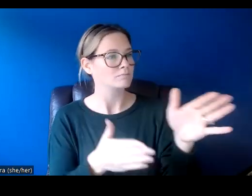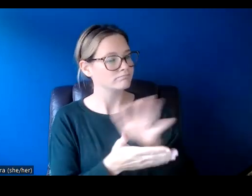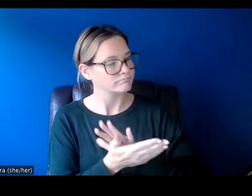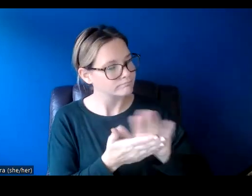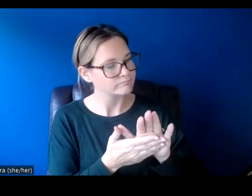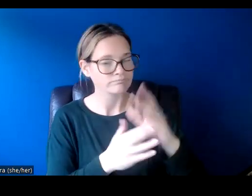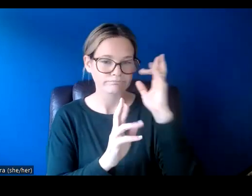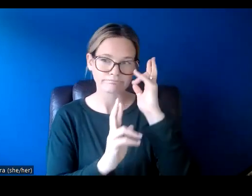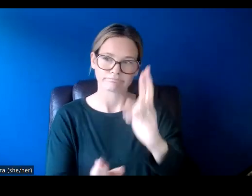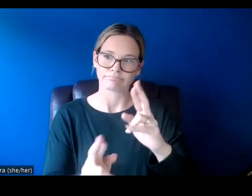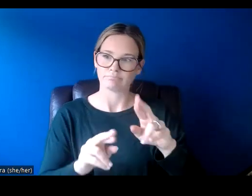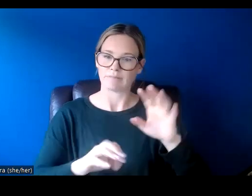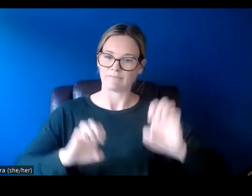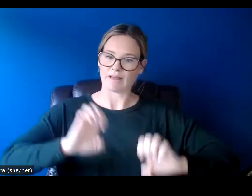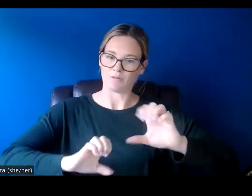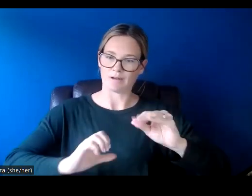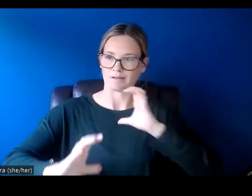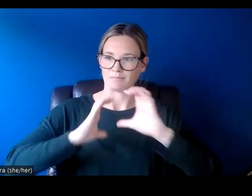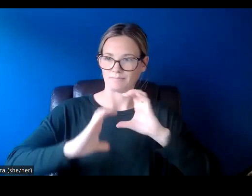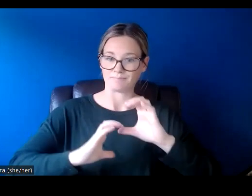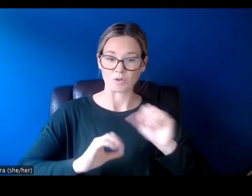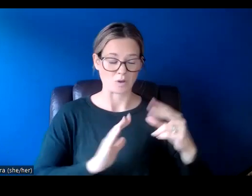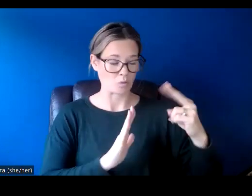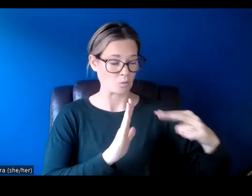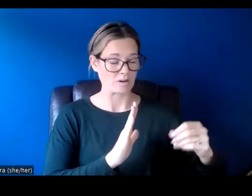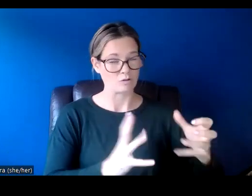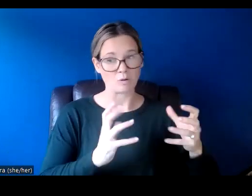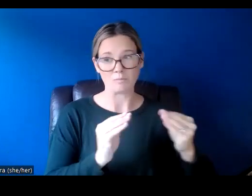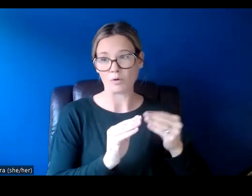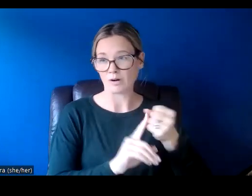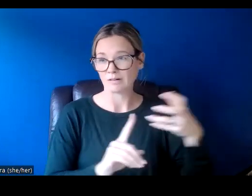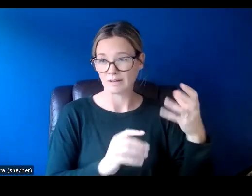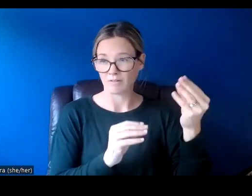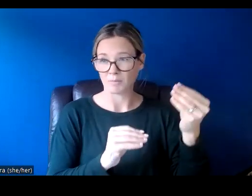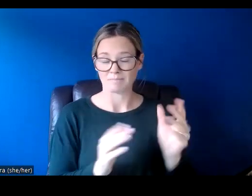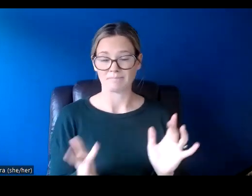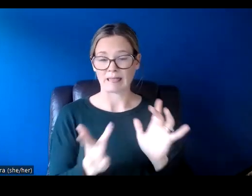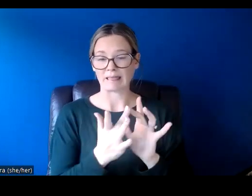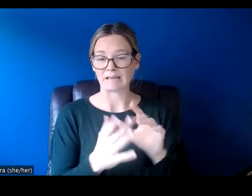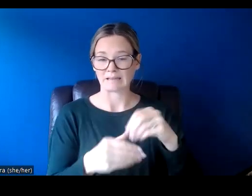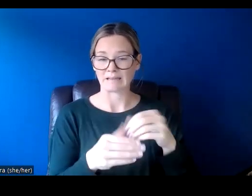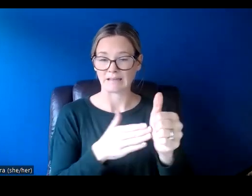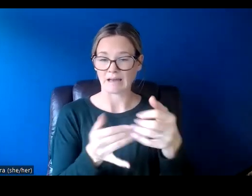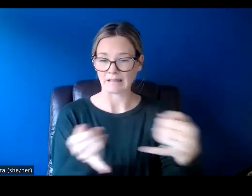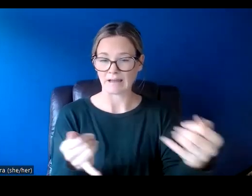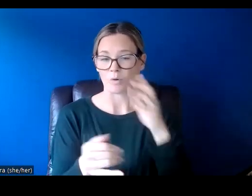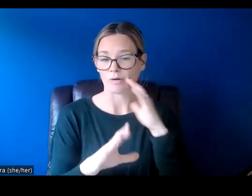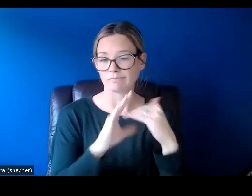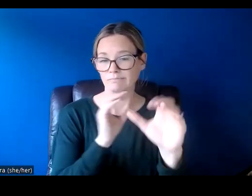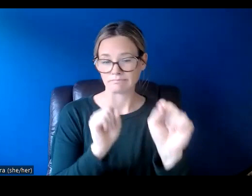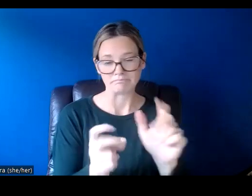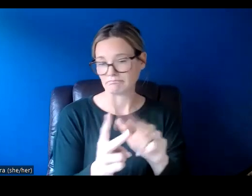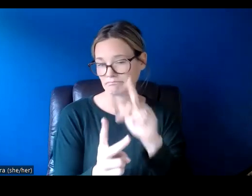evaluations and communications. You can read through these if you want. The link is in the guidelines or again we can send it out to you.